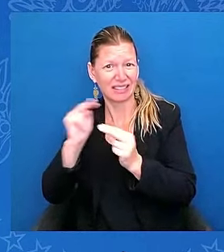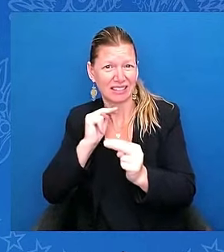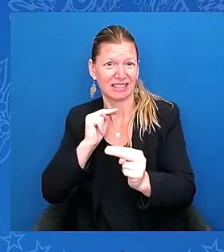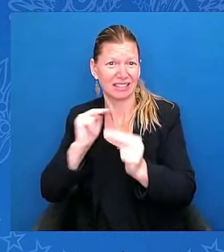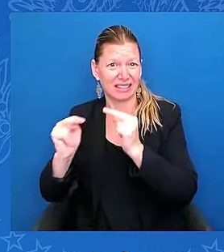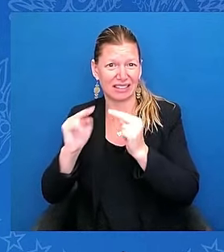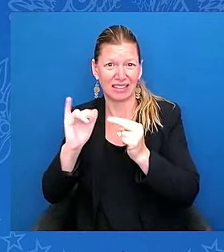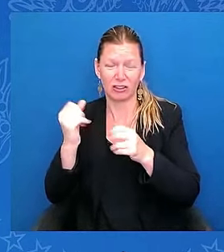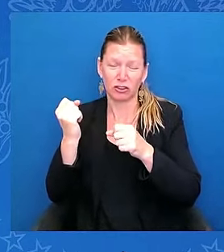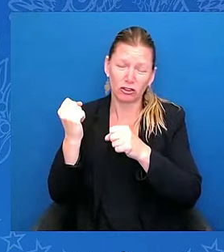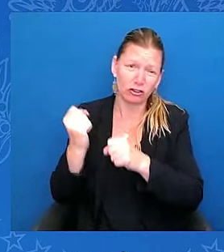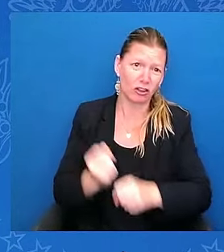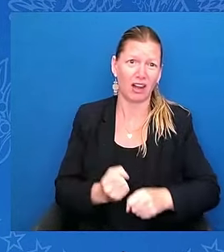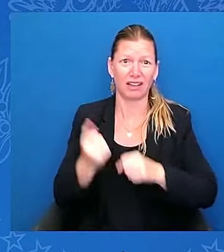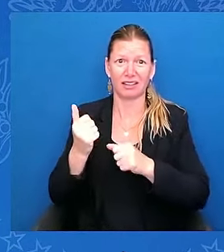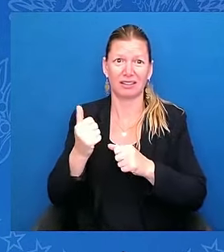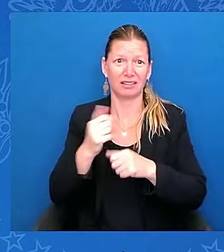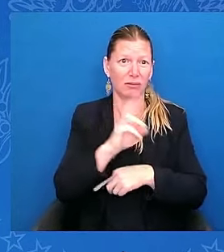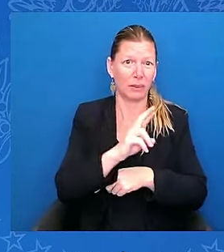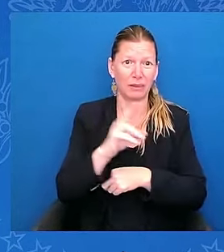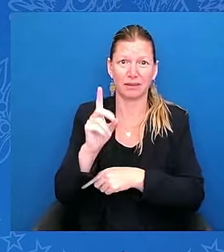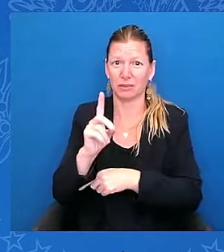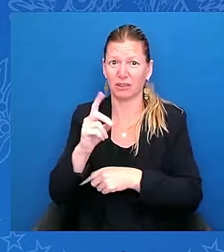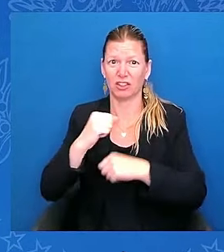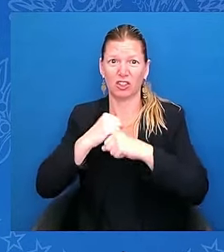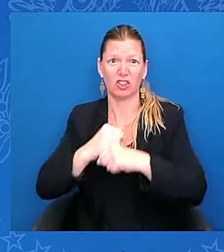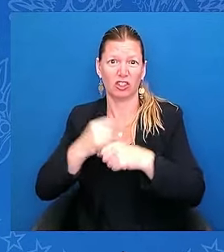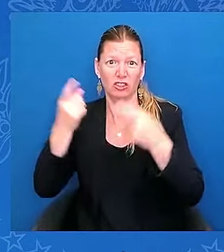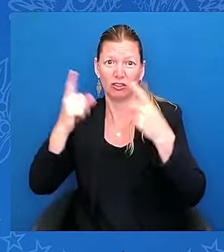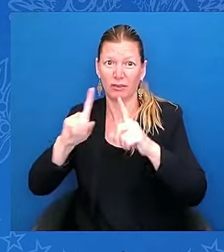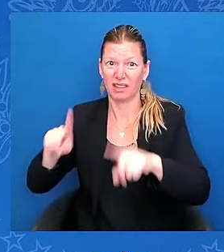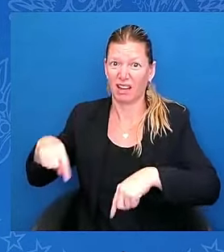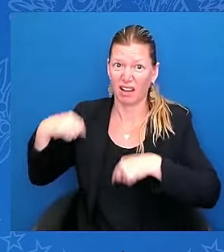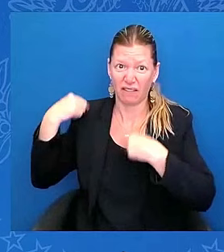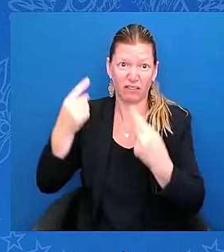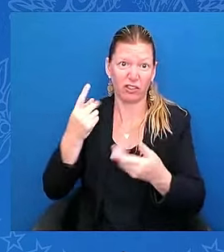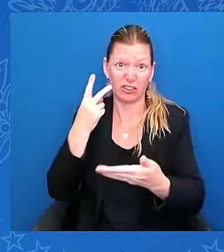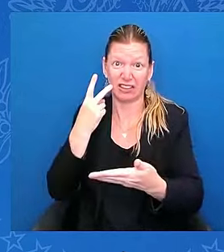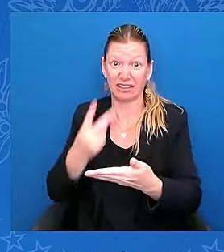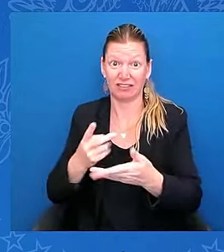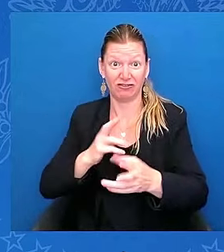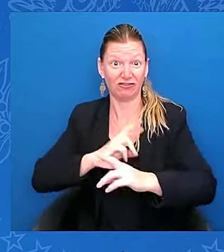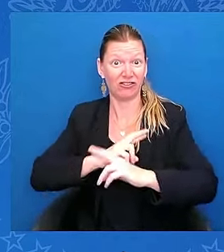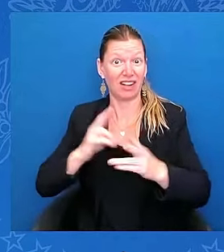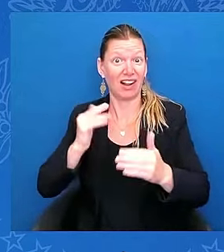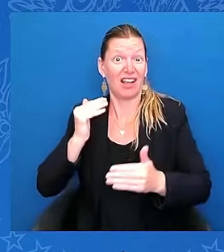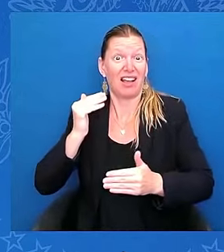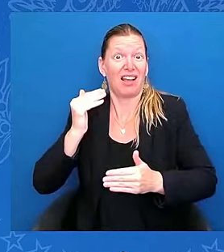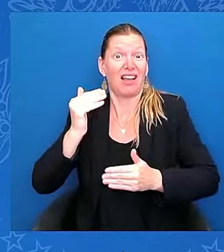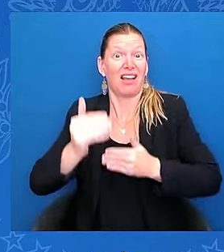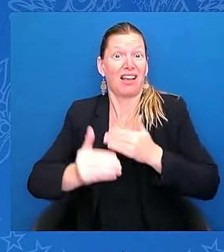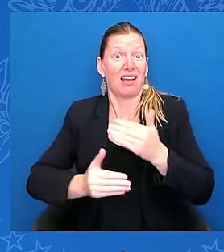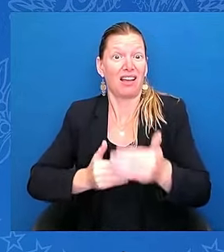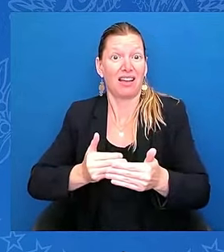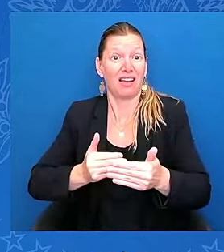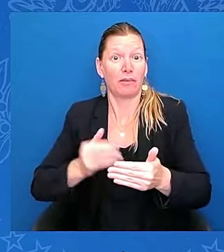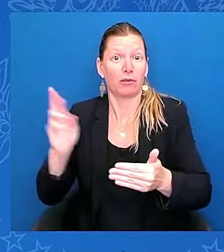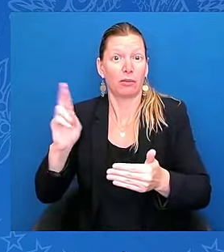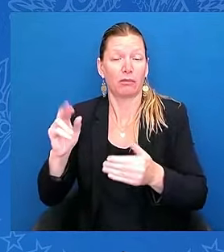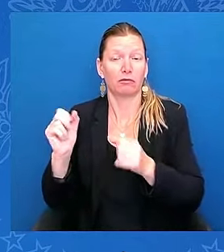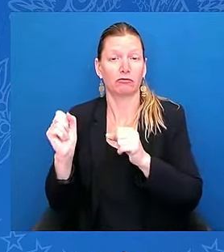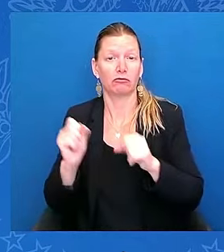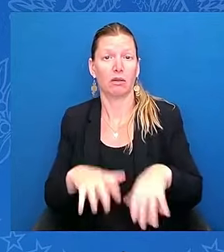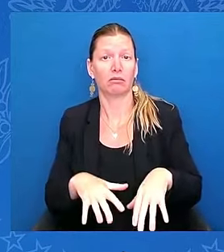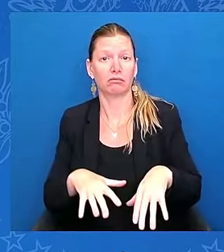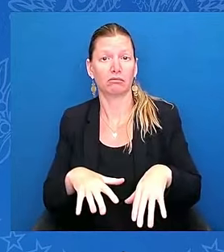seen. But we were about to move forward when Republicans walked away from the deal and the most pathetic and petty of reasons.